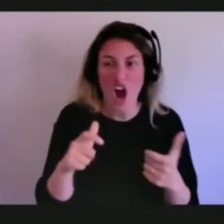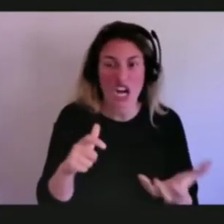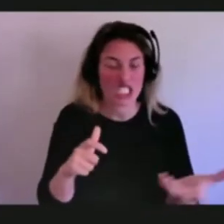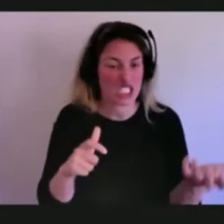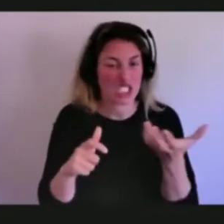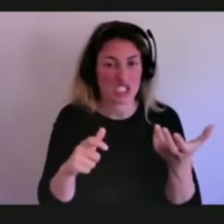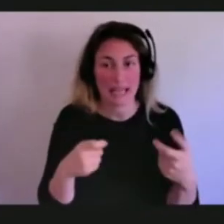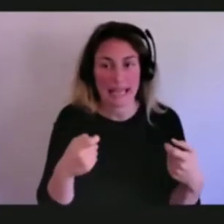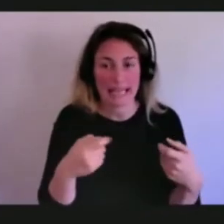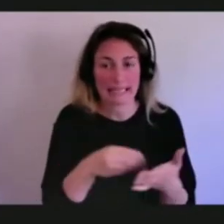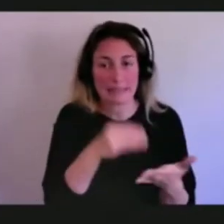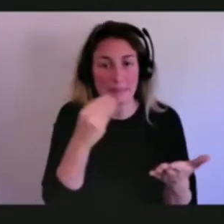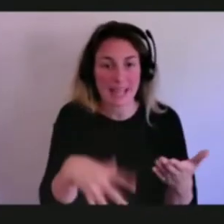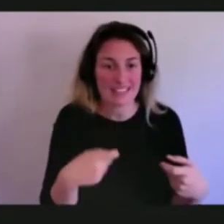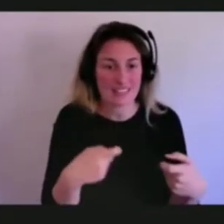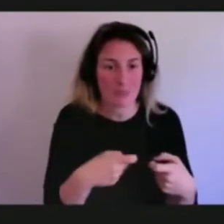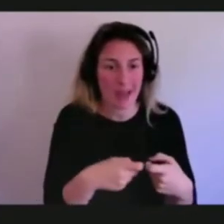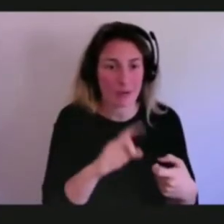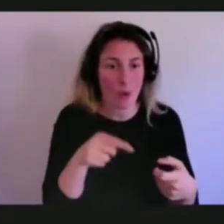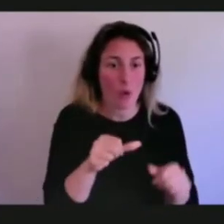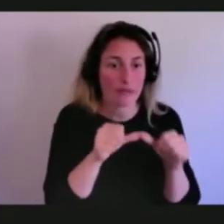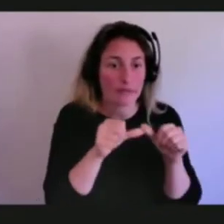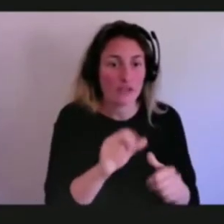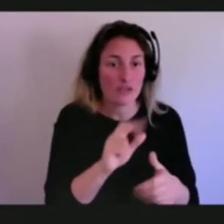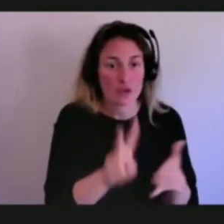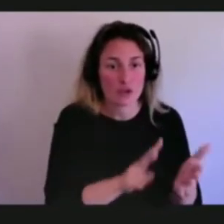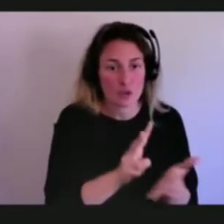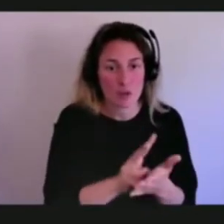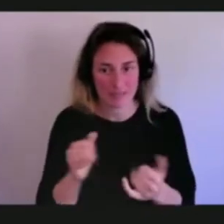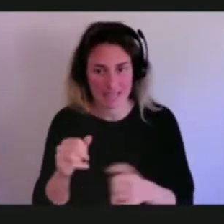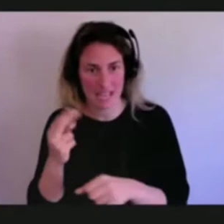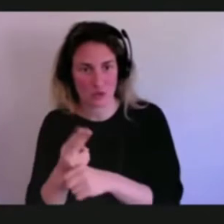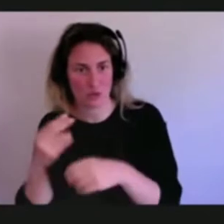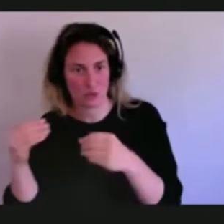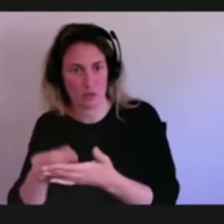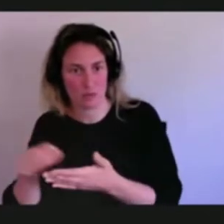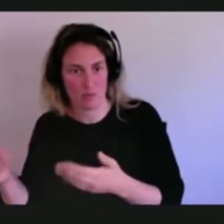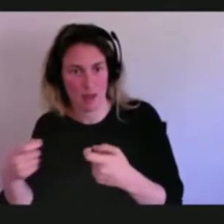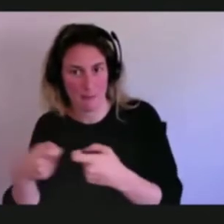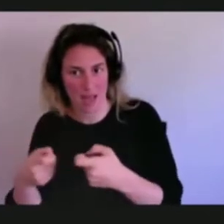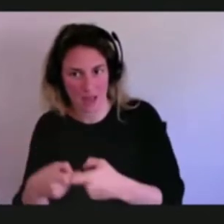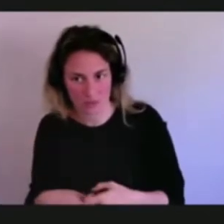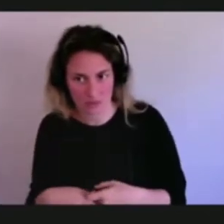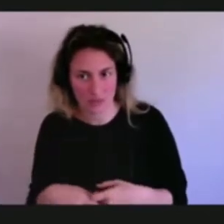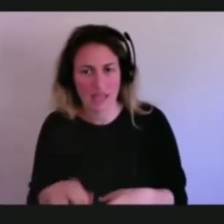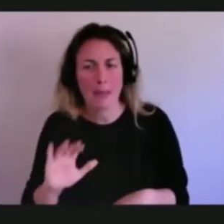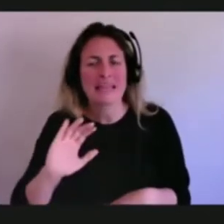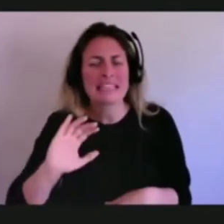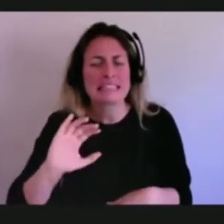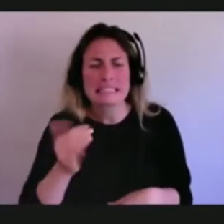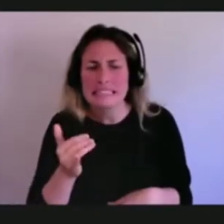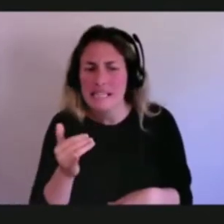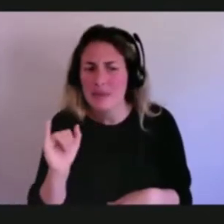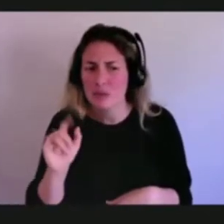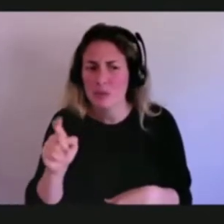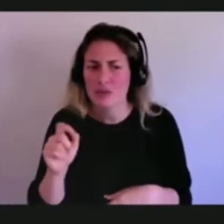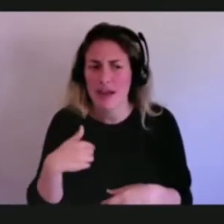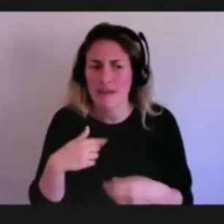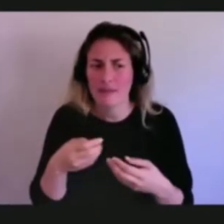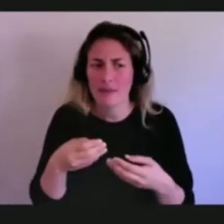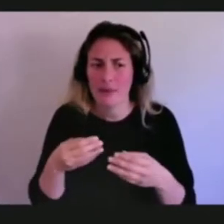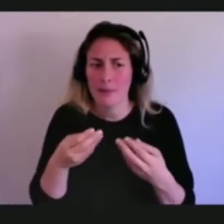provide two hours' worth of time. There was a consensus that there was supposed to be a phase-in from the current